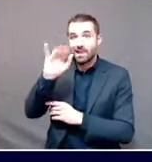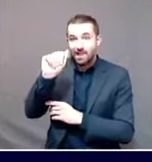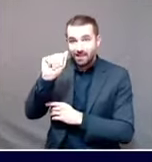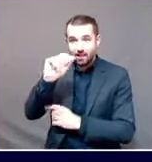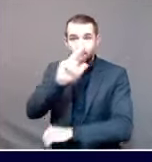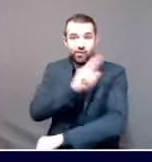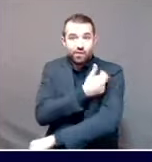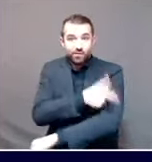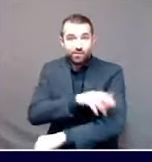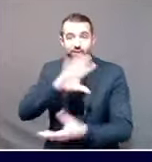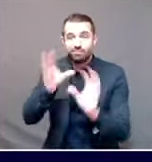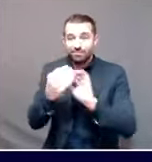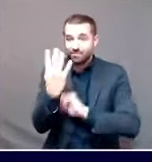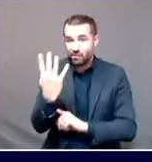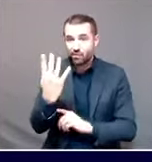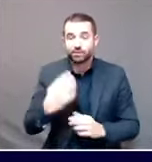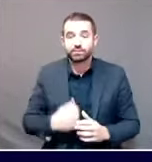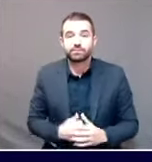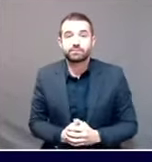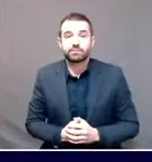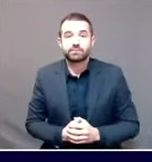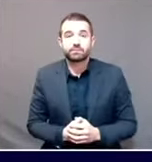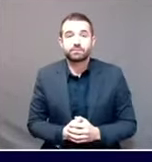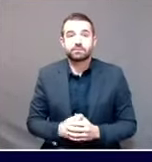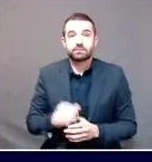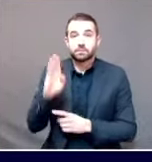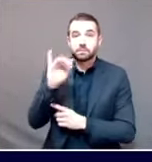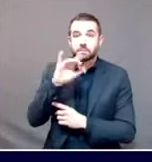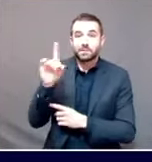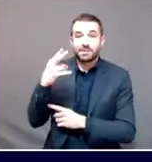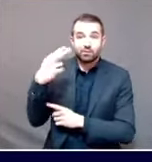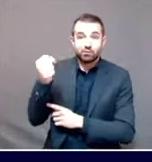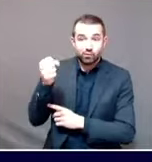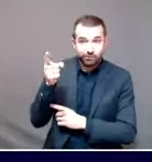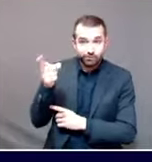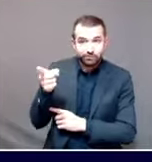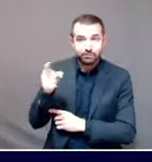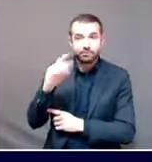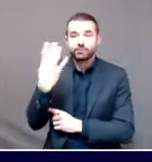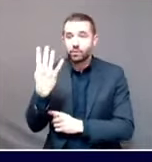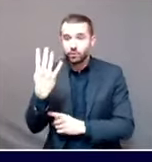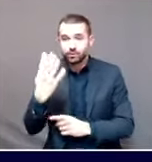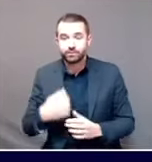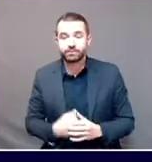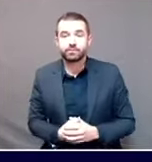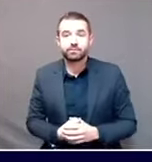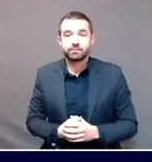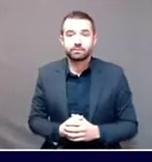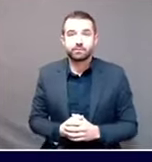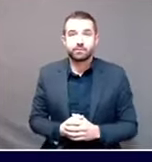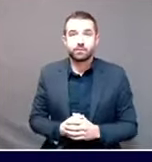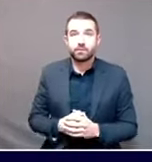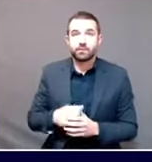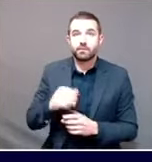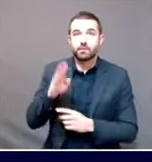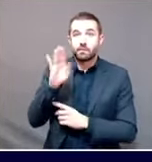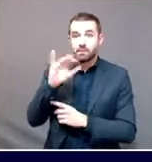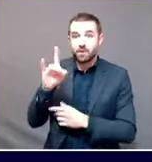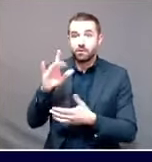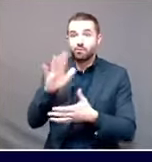four cases. At Biddeford High School, a total of four cases. At the Biddeford Primary School,